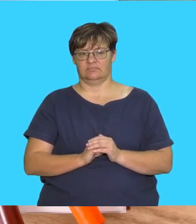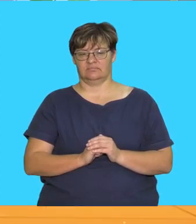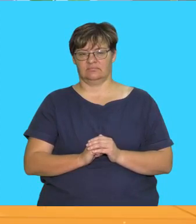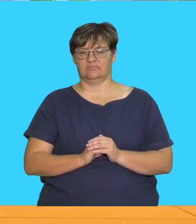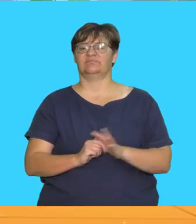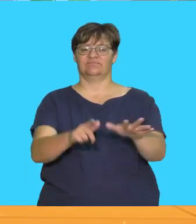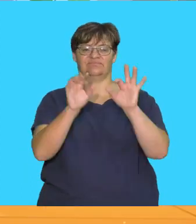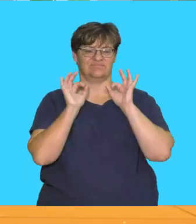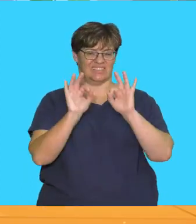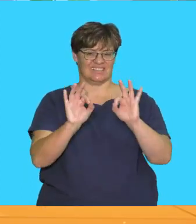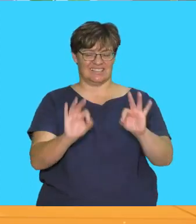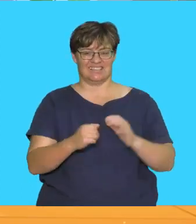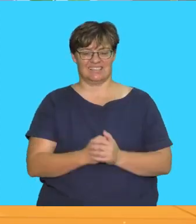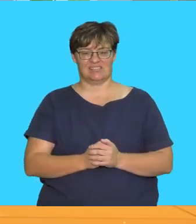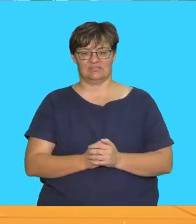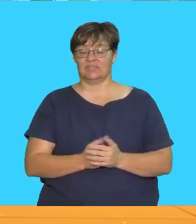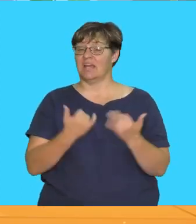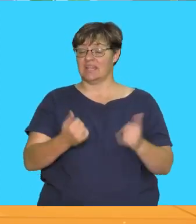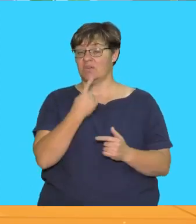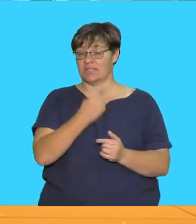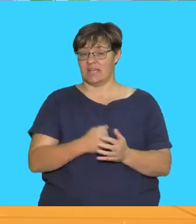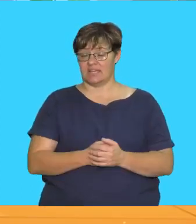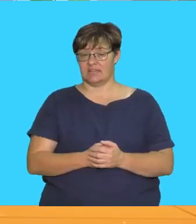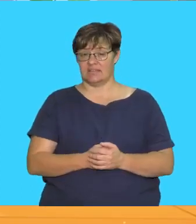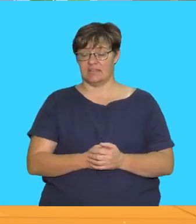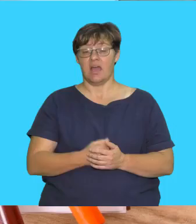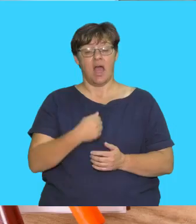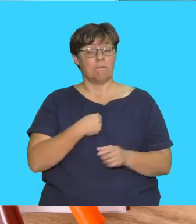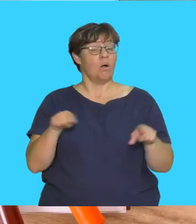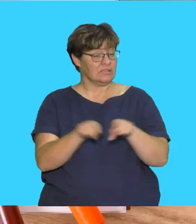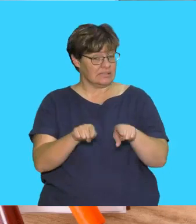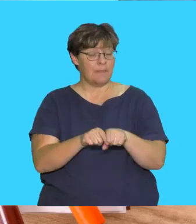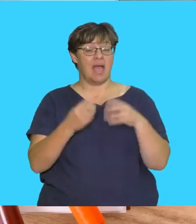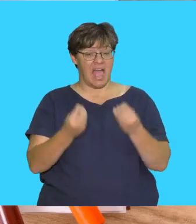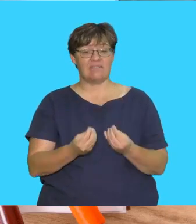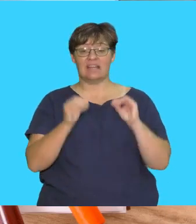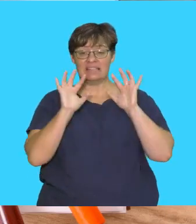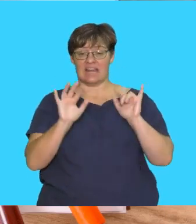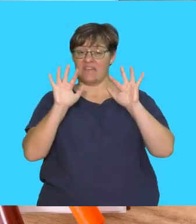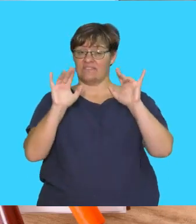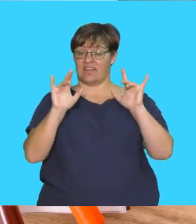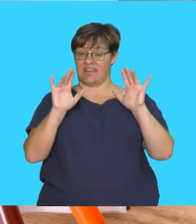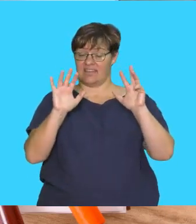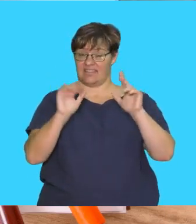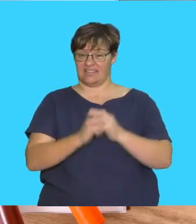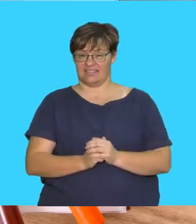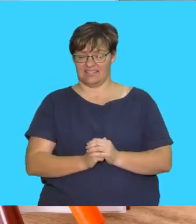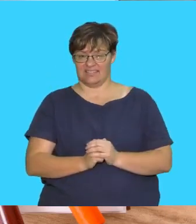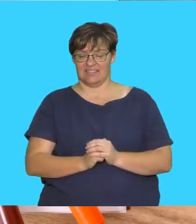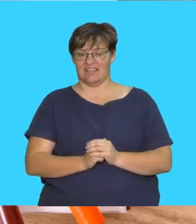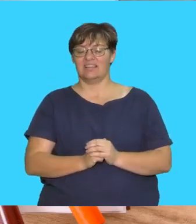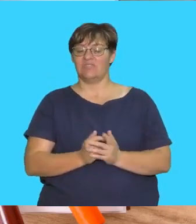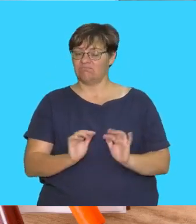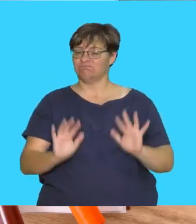that is excellent that now say i also have ten fingers hold up your